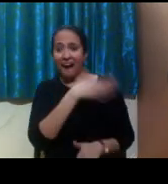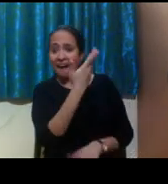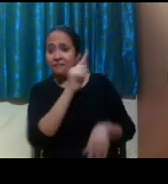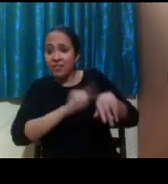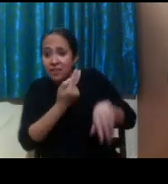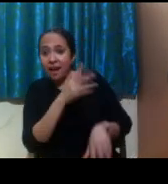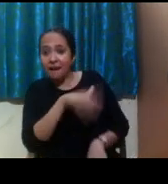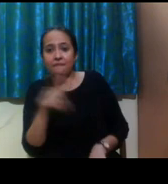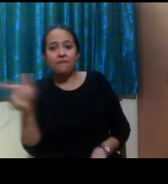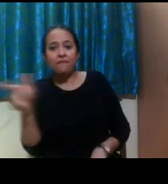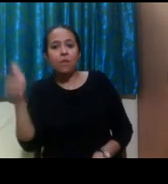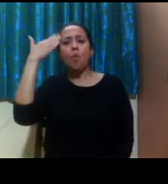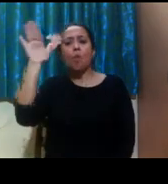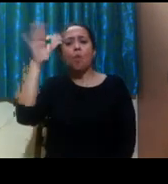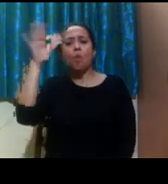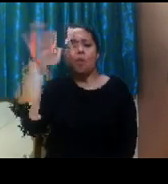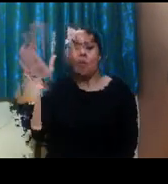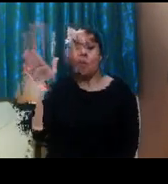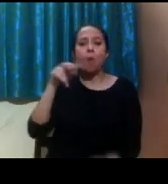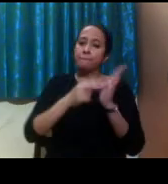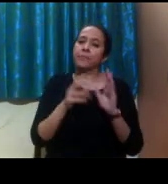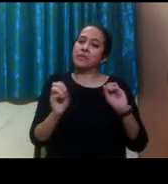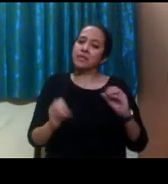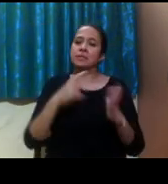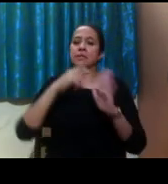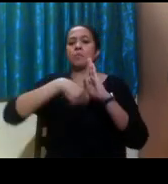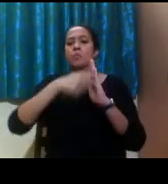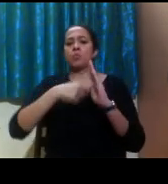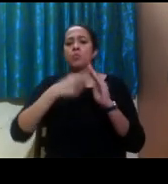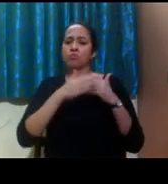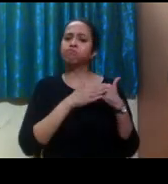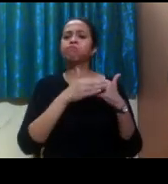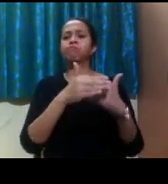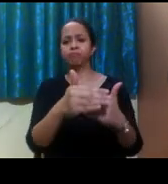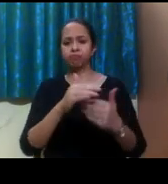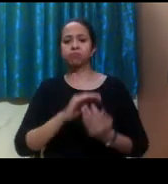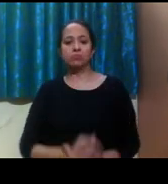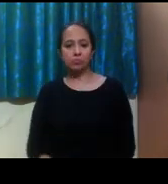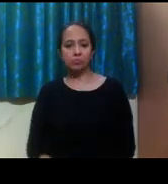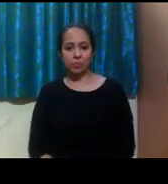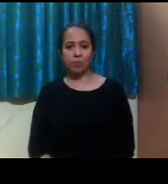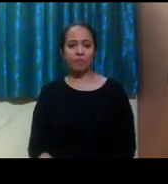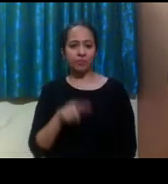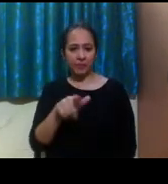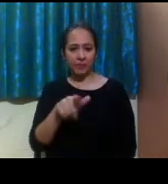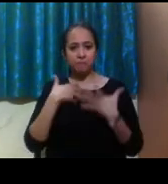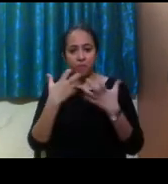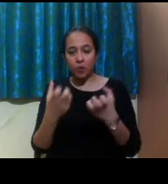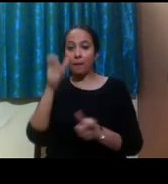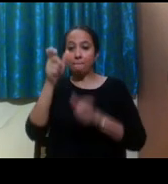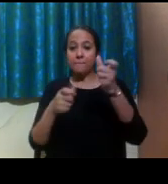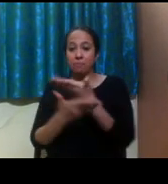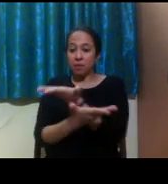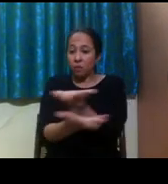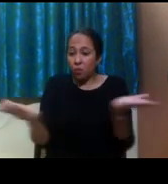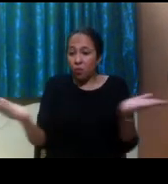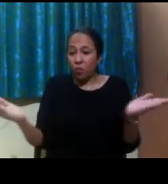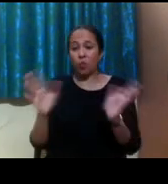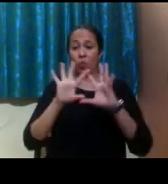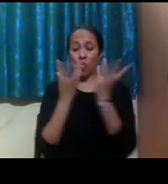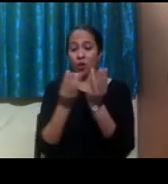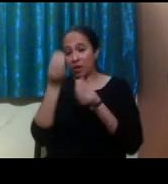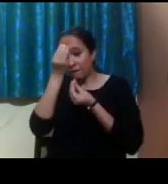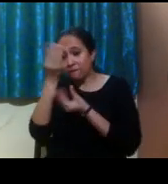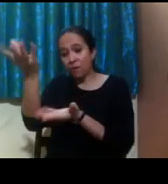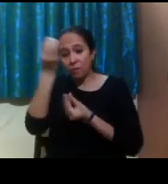see the clearinghouse as a project that's focused on dispelling myths and educating the community about access and